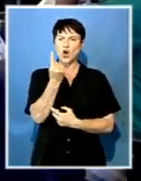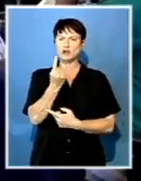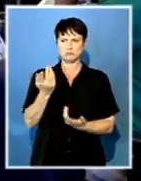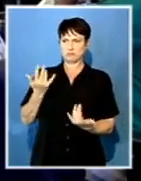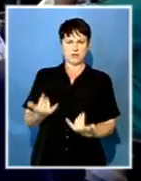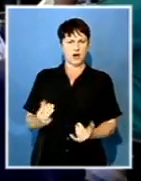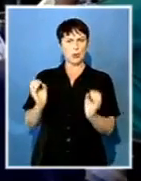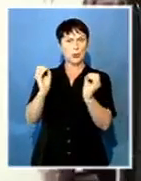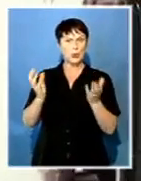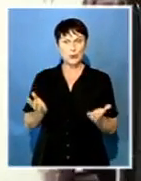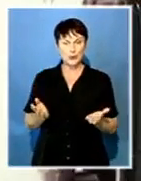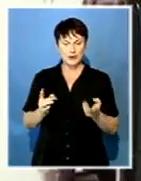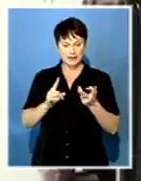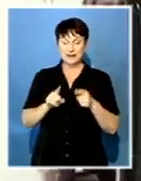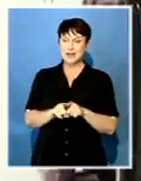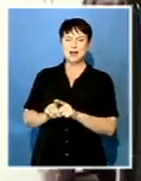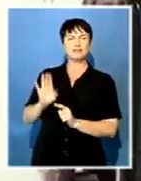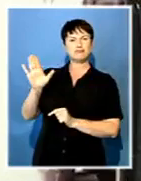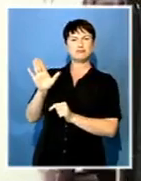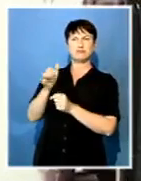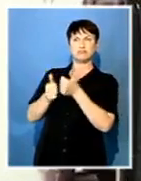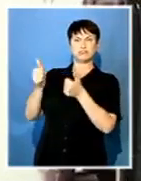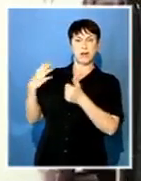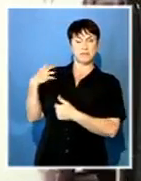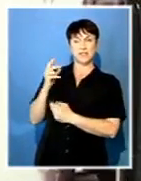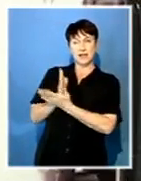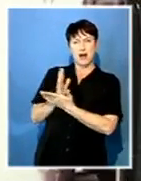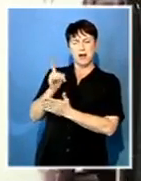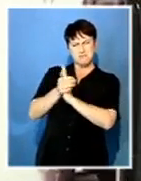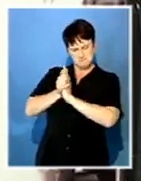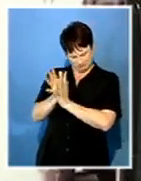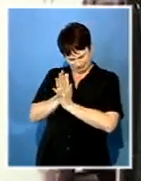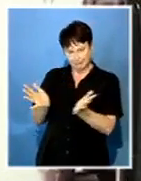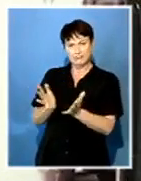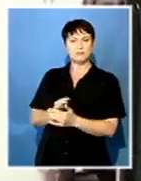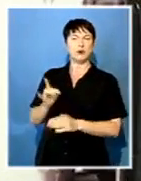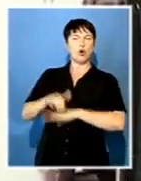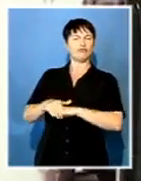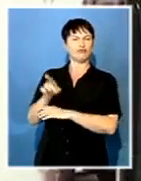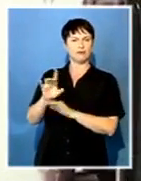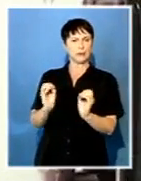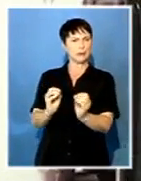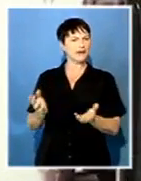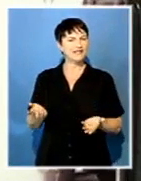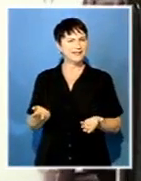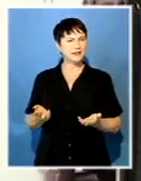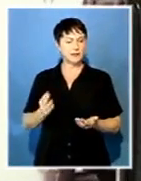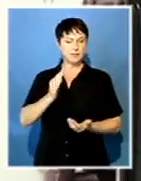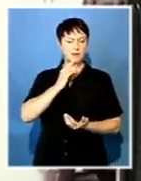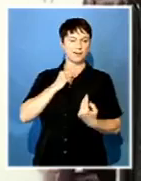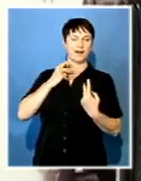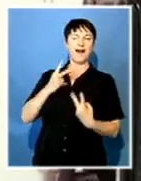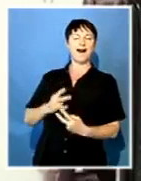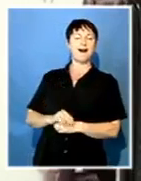the most incompetent ministers in his Cabinet, proving that this Cabinet reshuffle was not